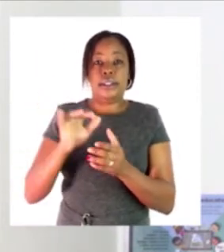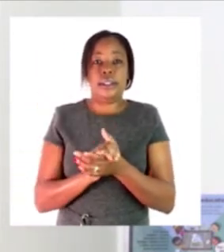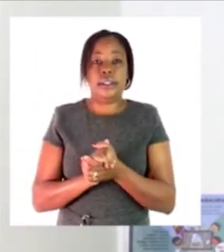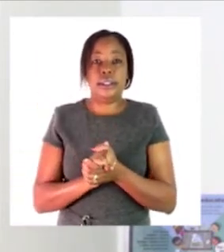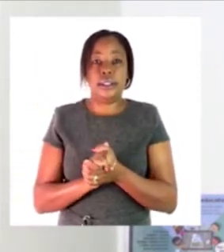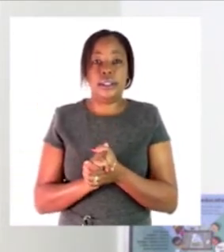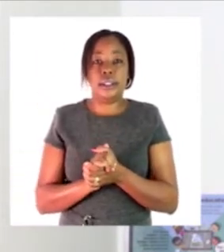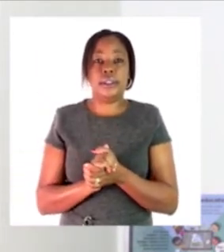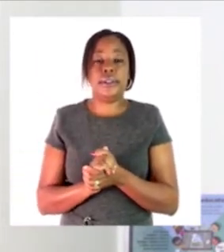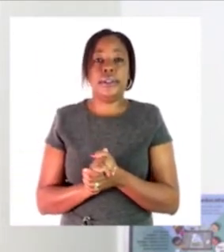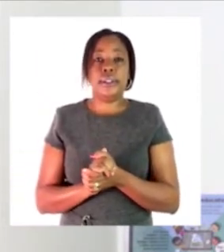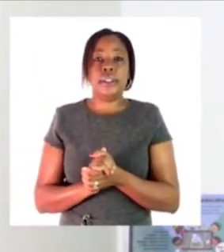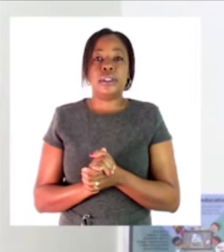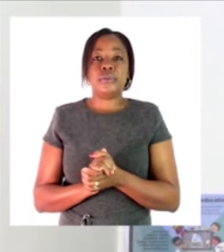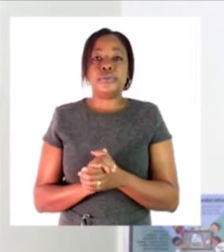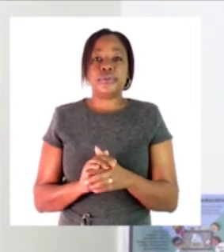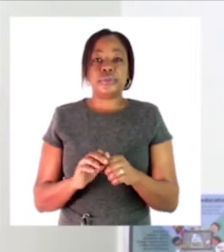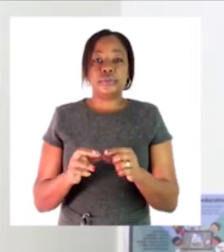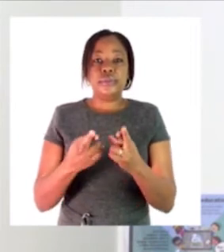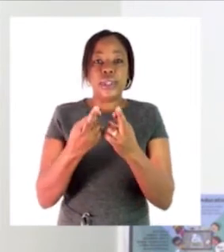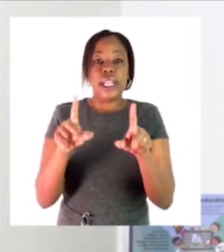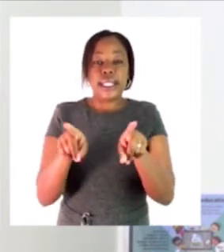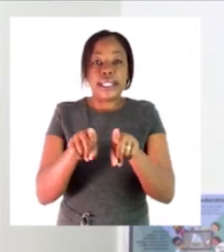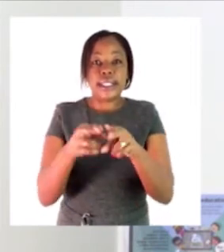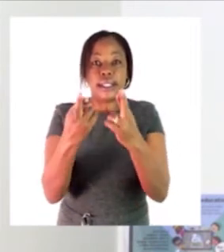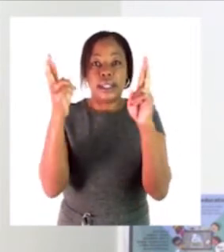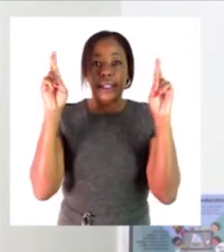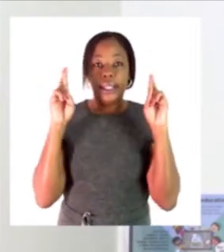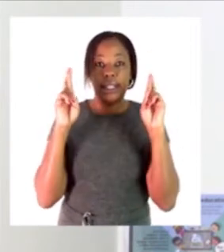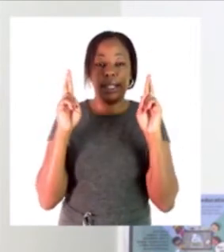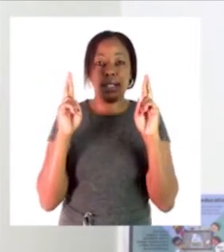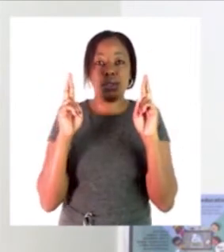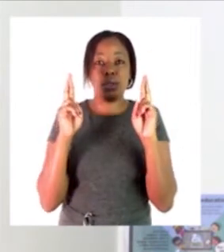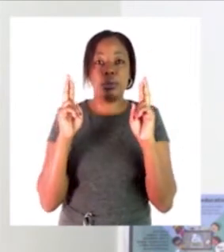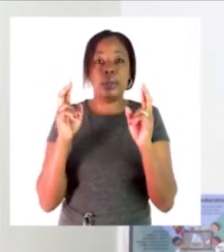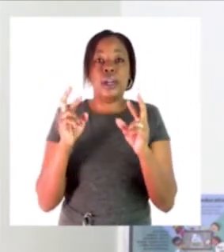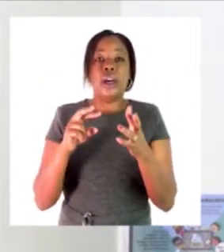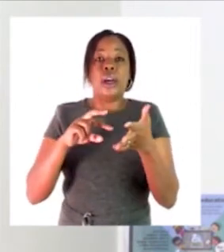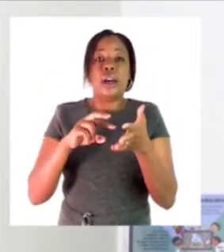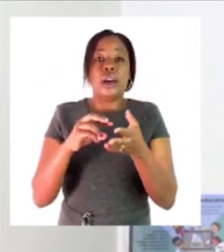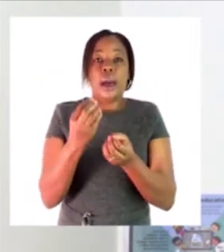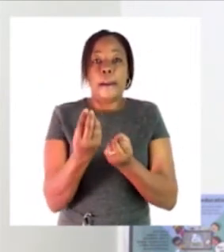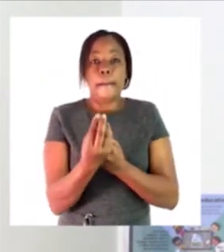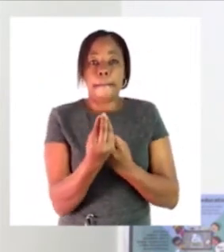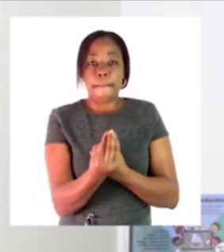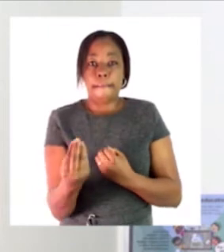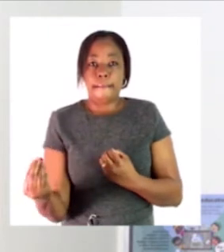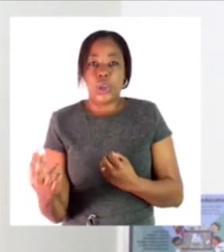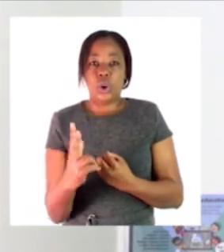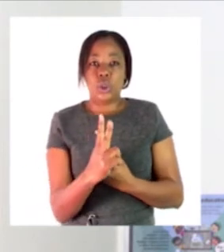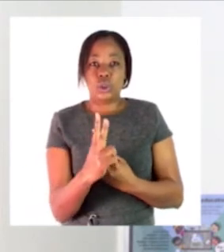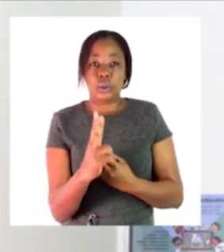also refers to the amount of people or the amount of things that the this classroom can hold that